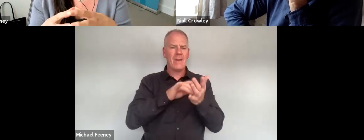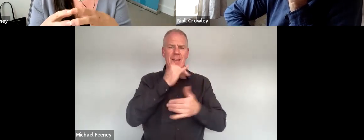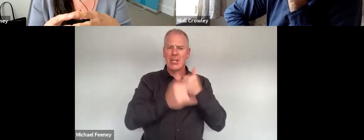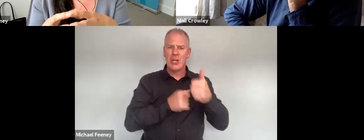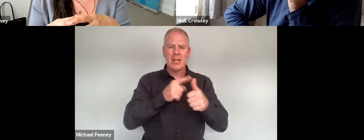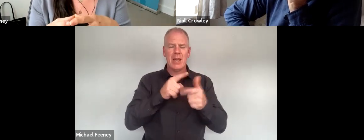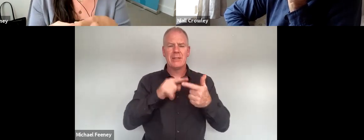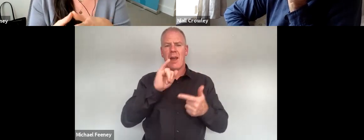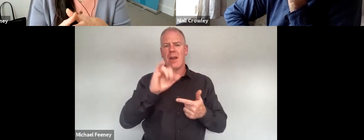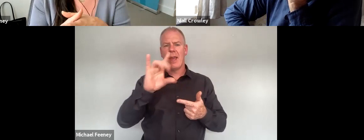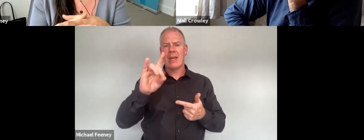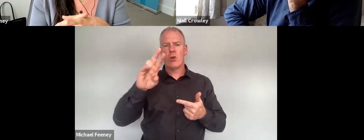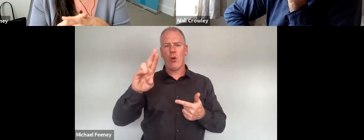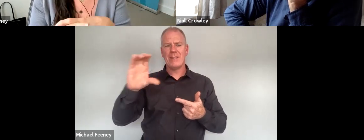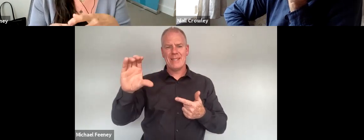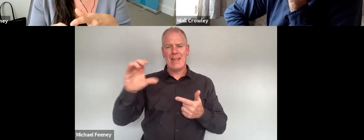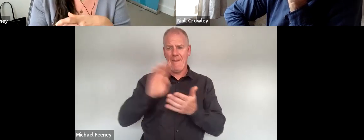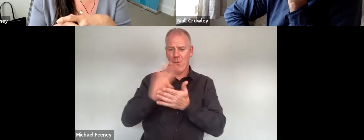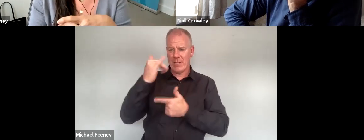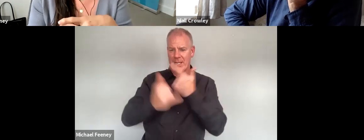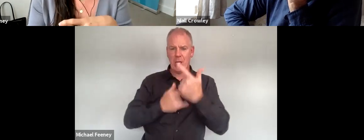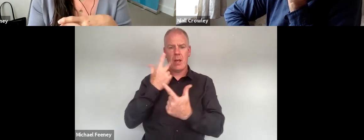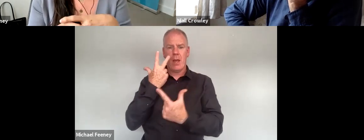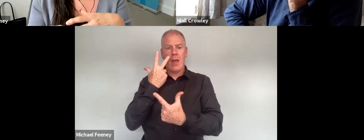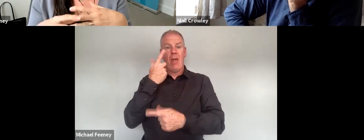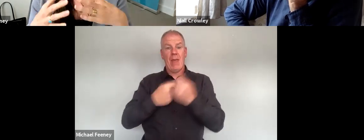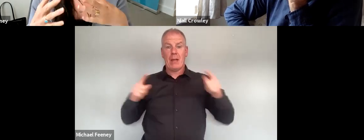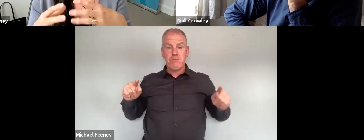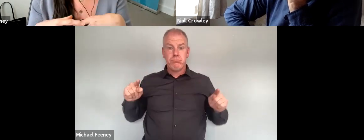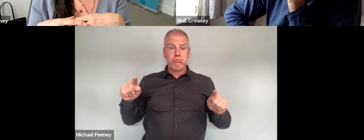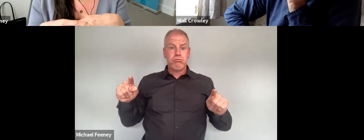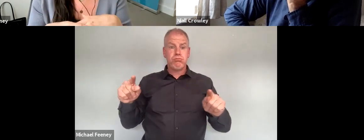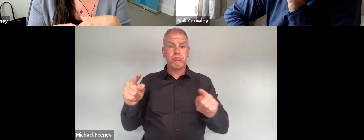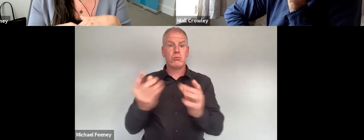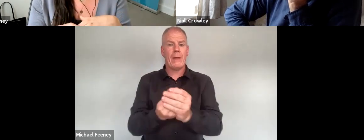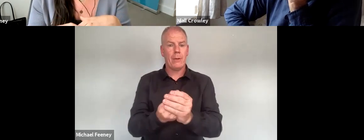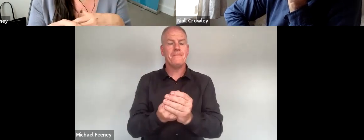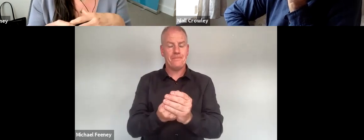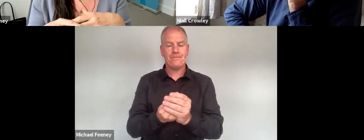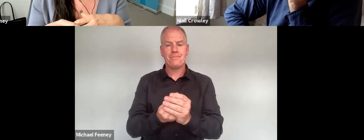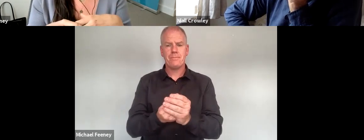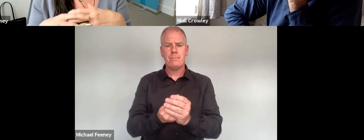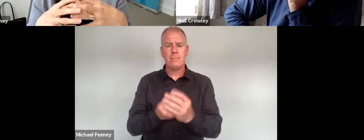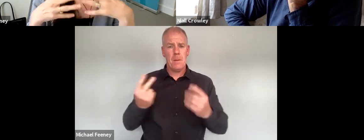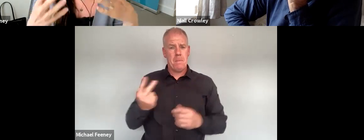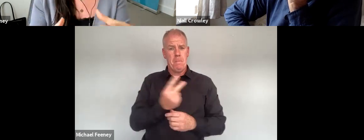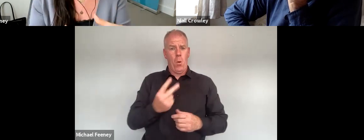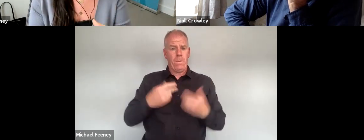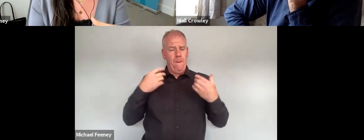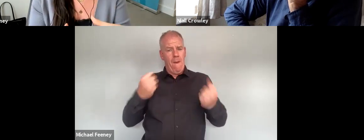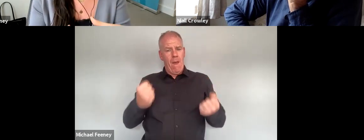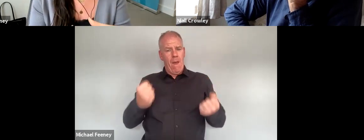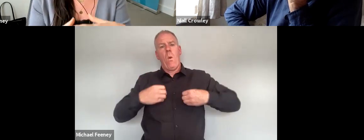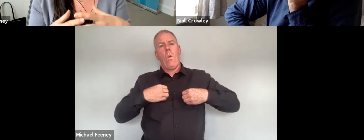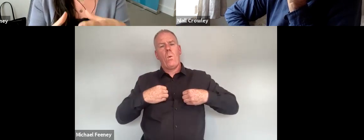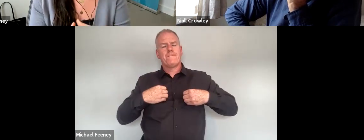IHRC for 14 years prior to the merger so although we carry although we have our own